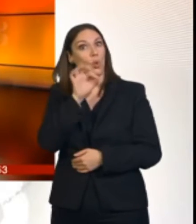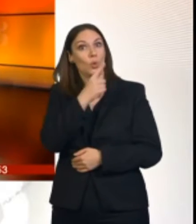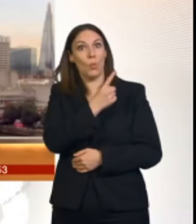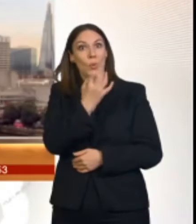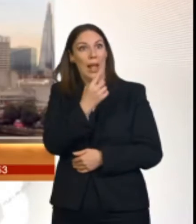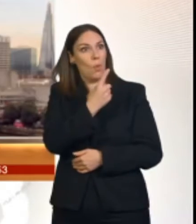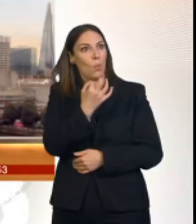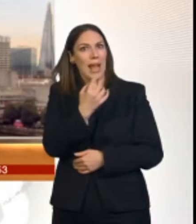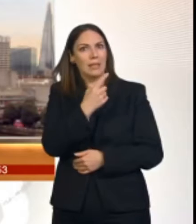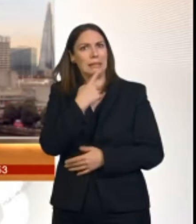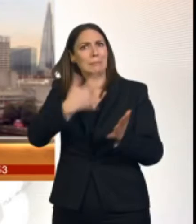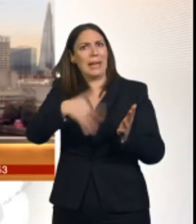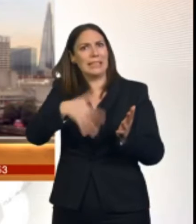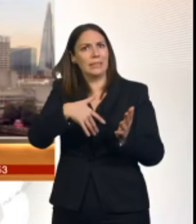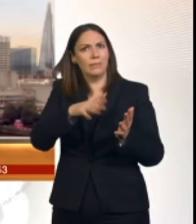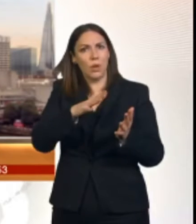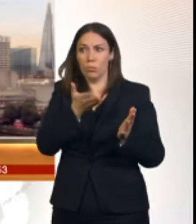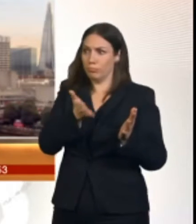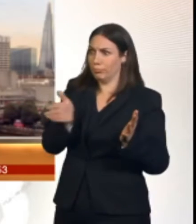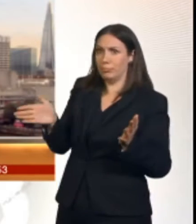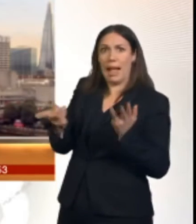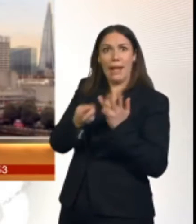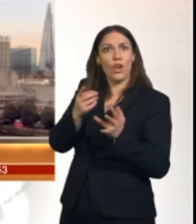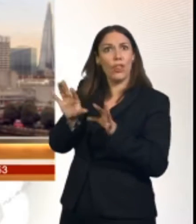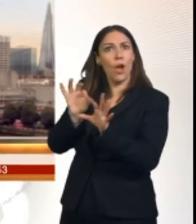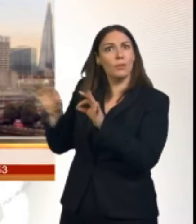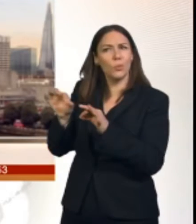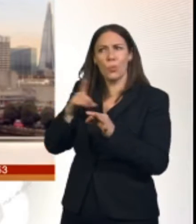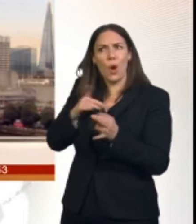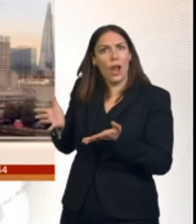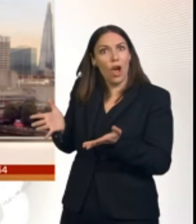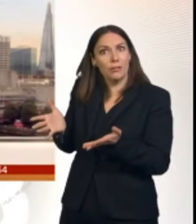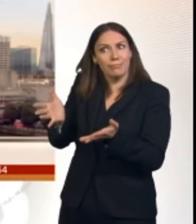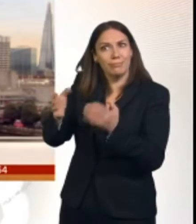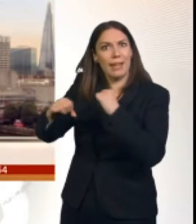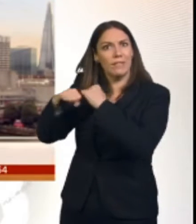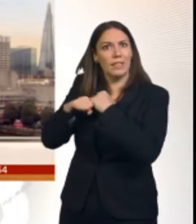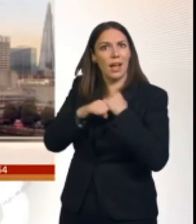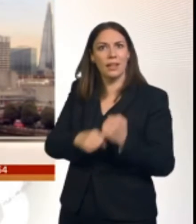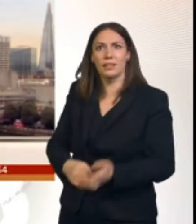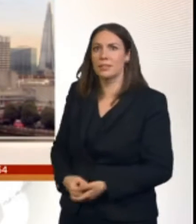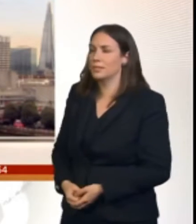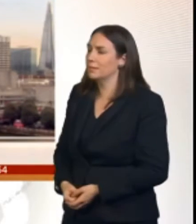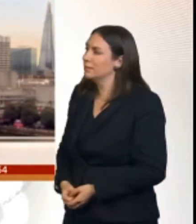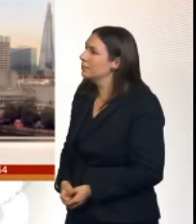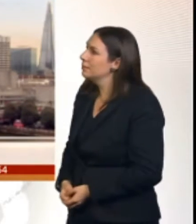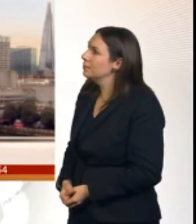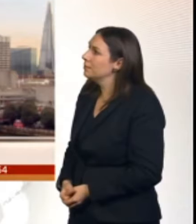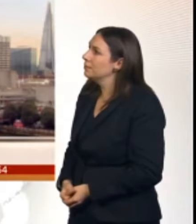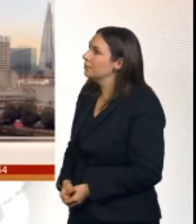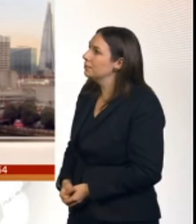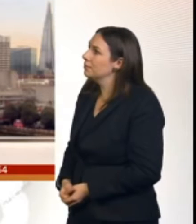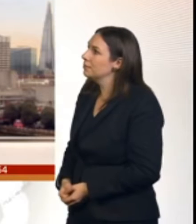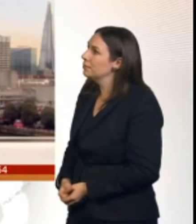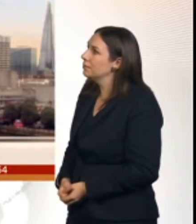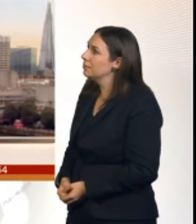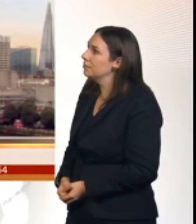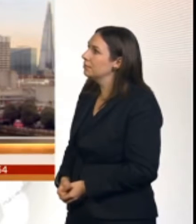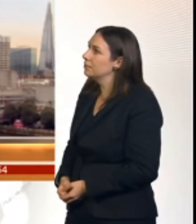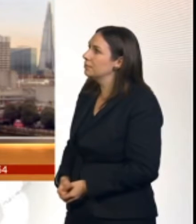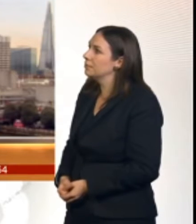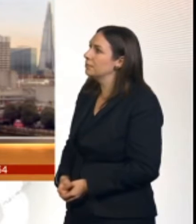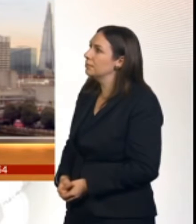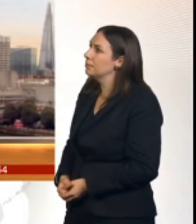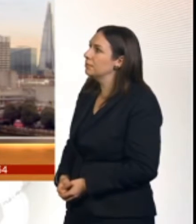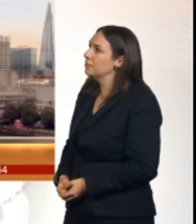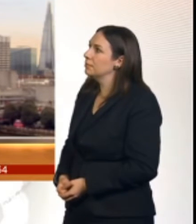numbers? Well, the first thing to point out there is that while you may have seen adverts for 118118, they won't